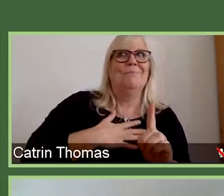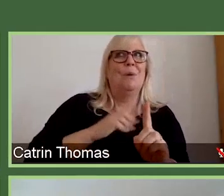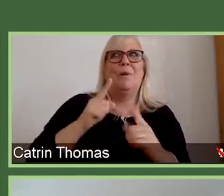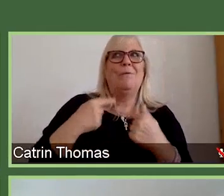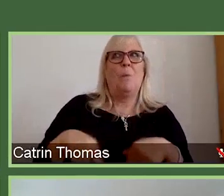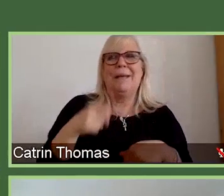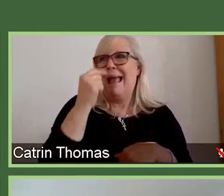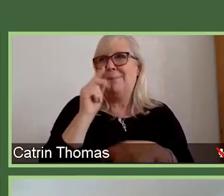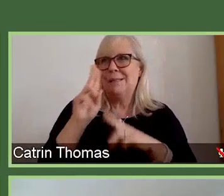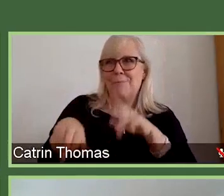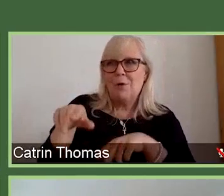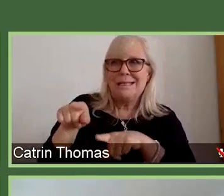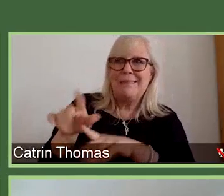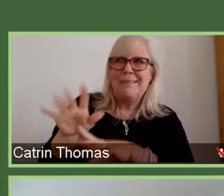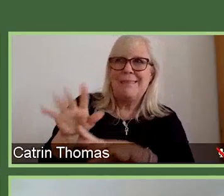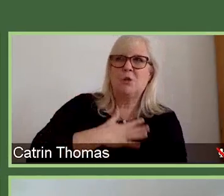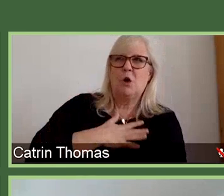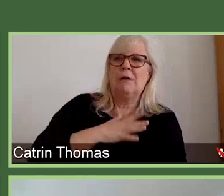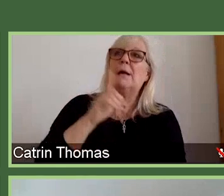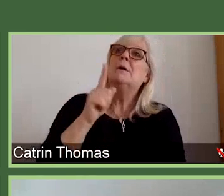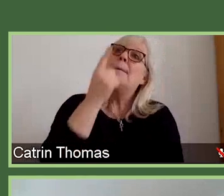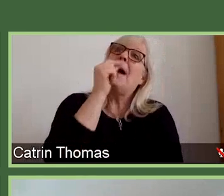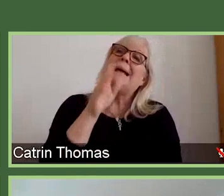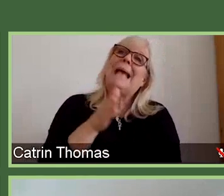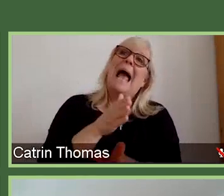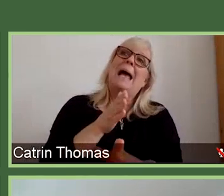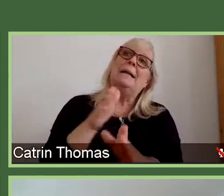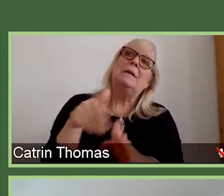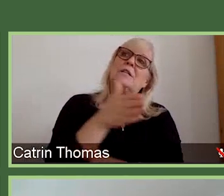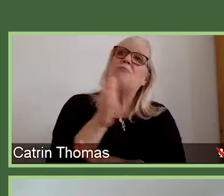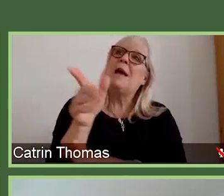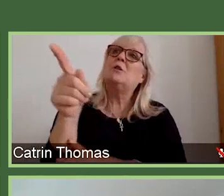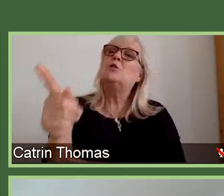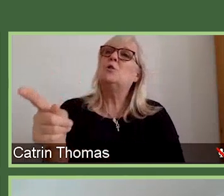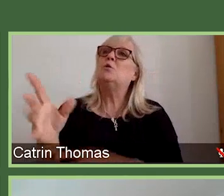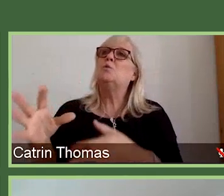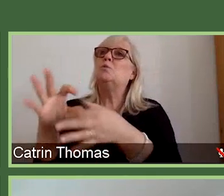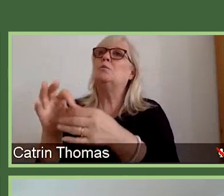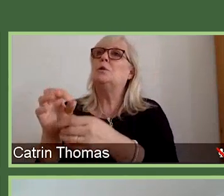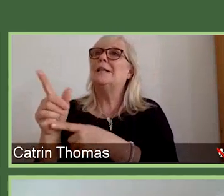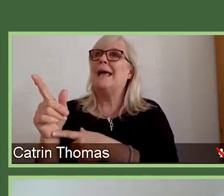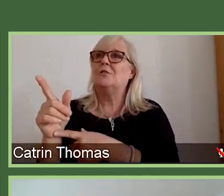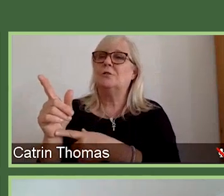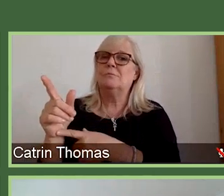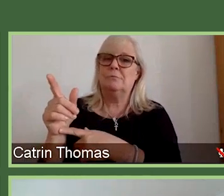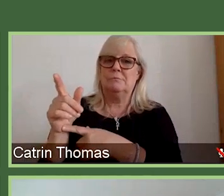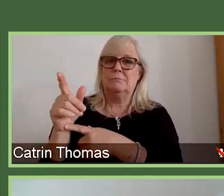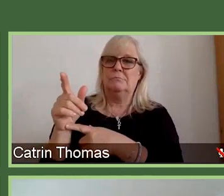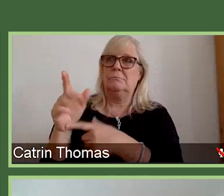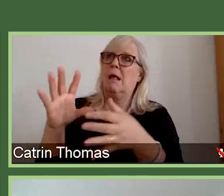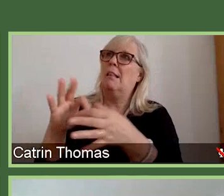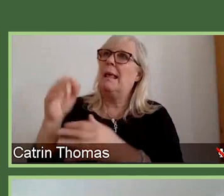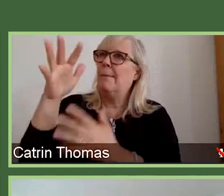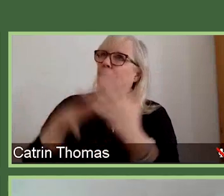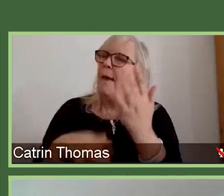to our schemes page, if you have more questions that you'd like to submit. And that's how you'll be able to sort of contact the